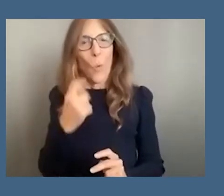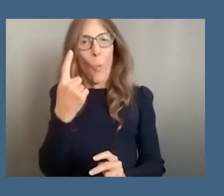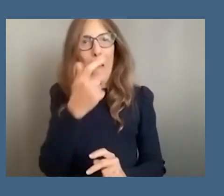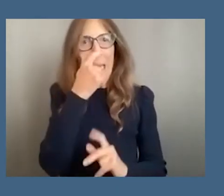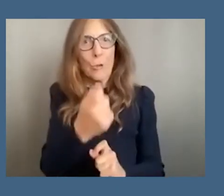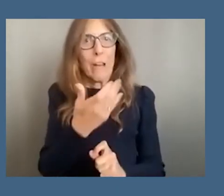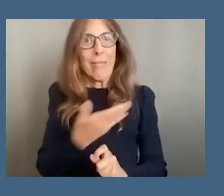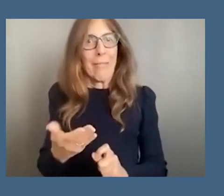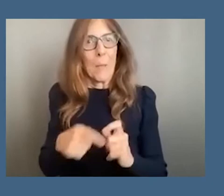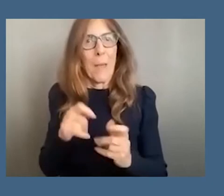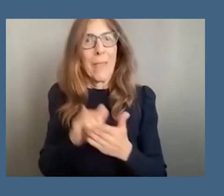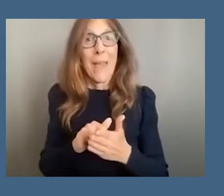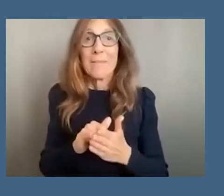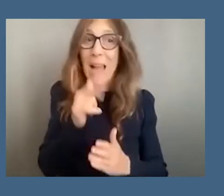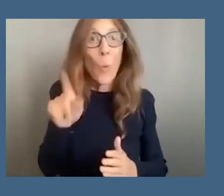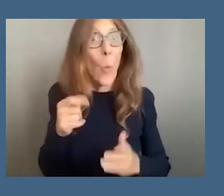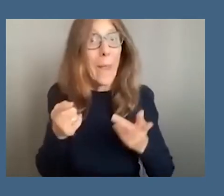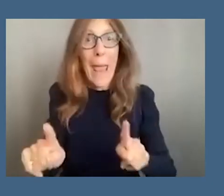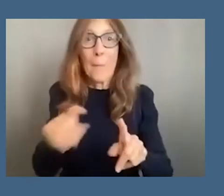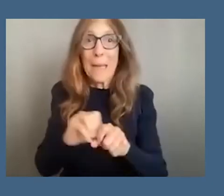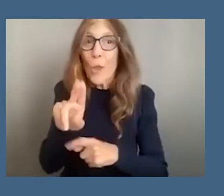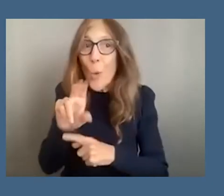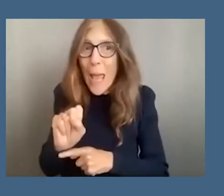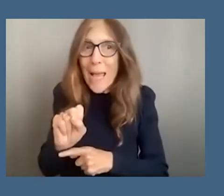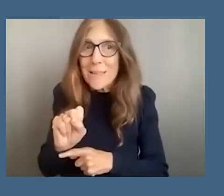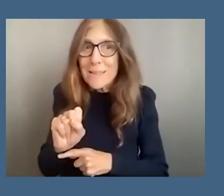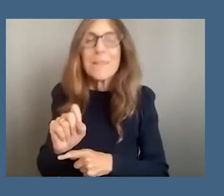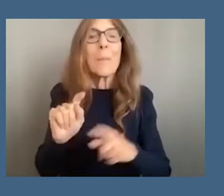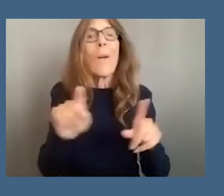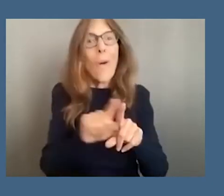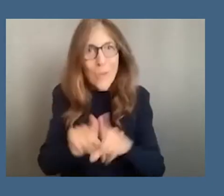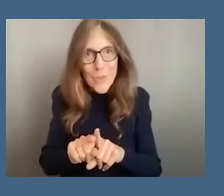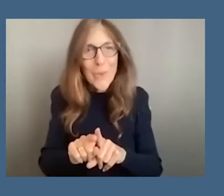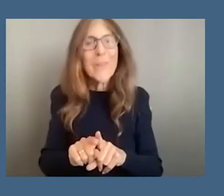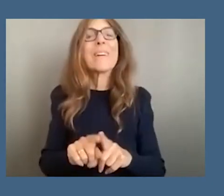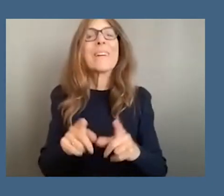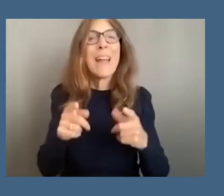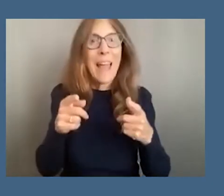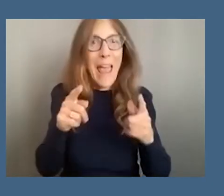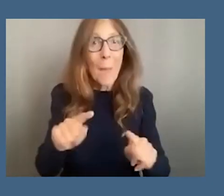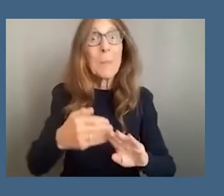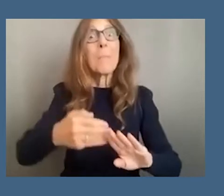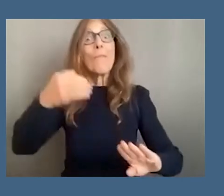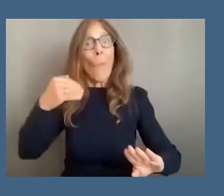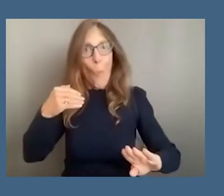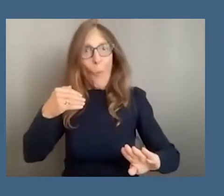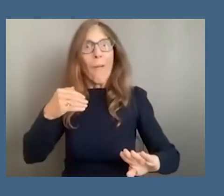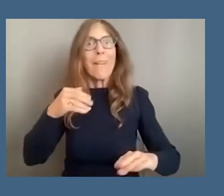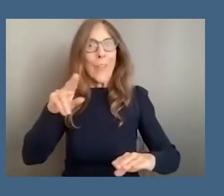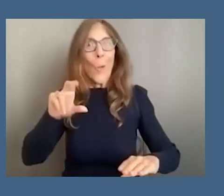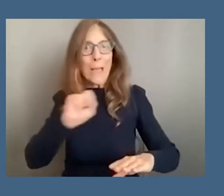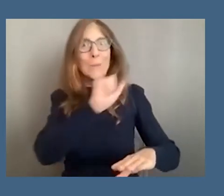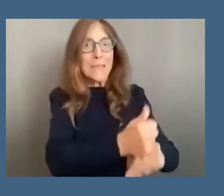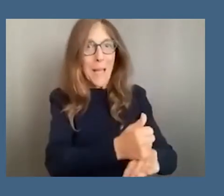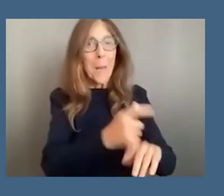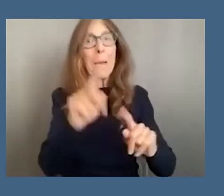this is not uh unique to the united states it's something that actually precedes uh the formation of the united states and traveled throughout the